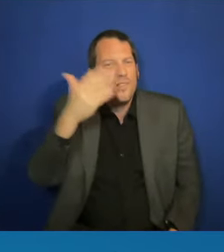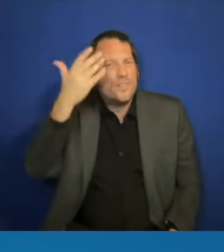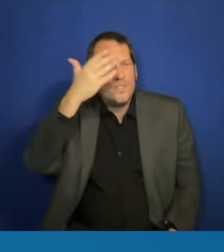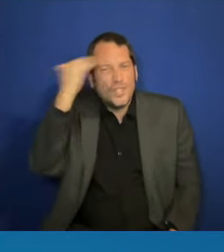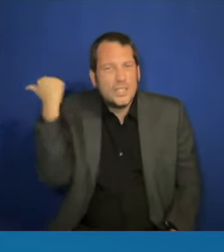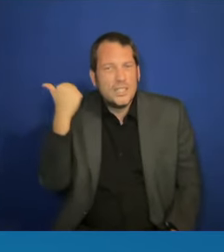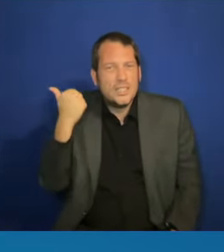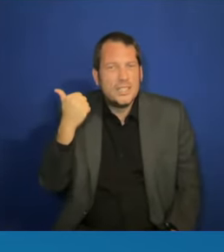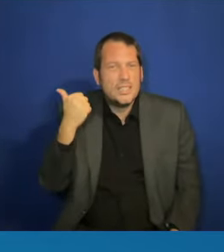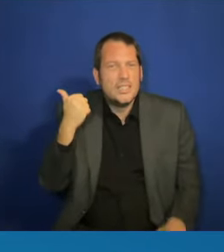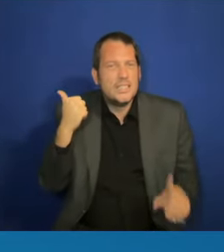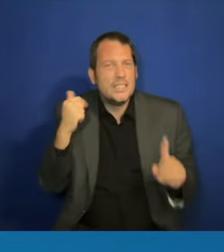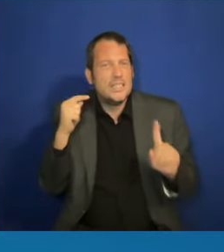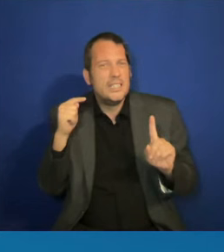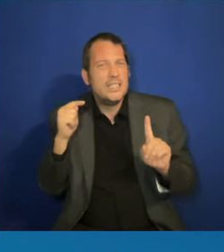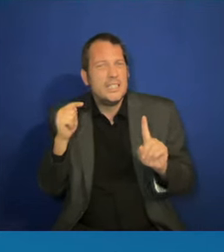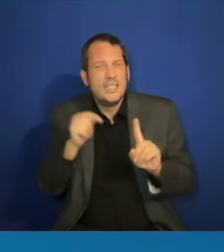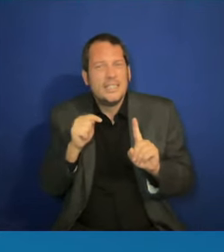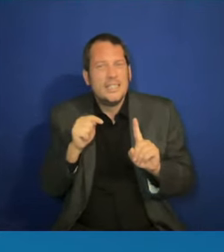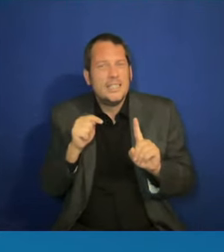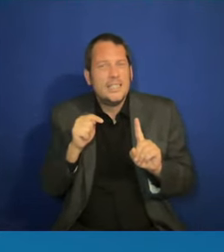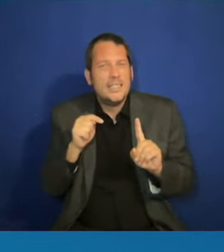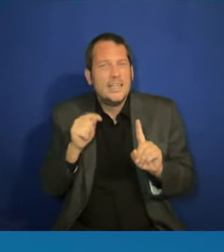Yeah, just like the 305, that's it.